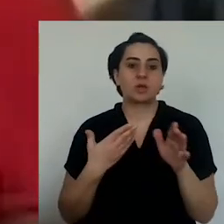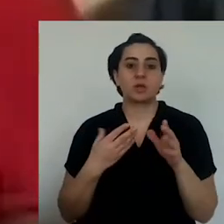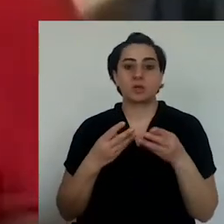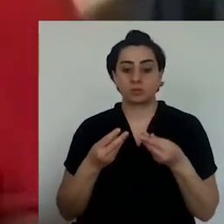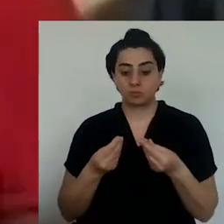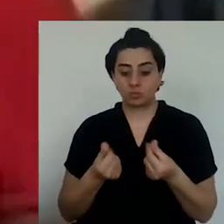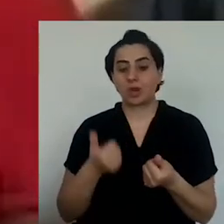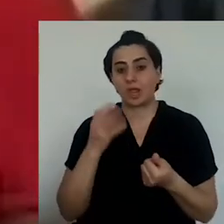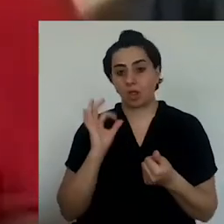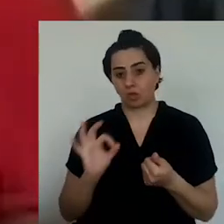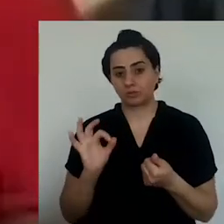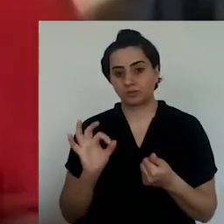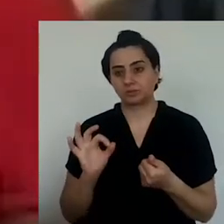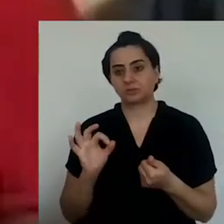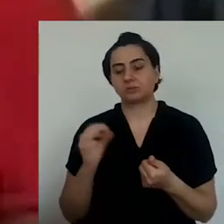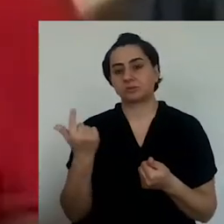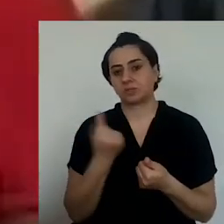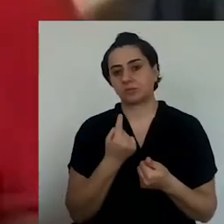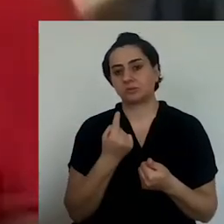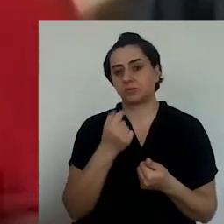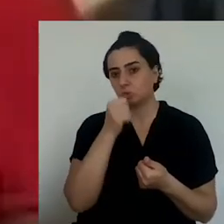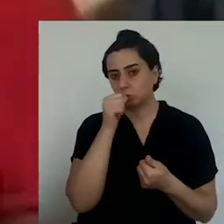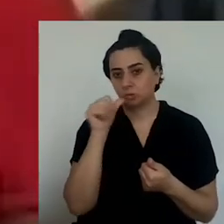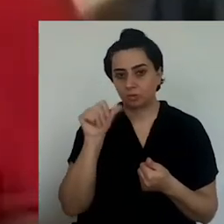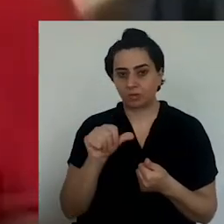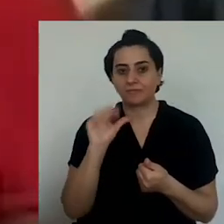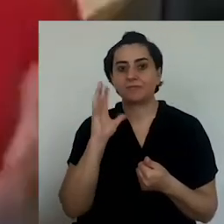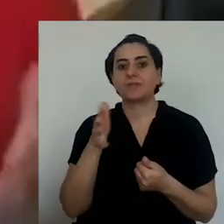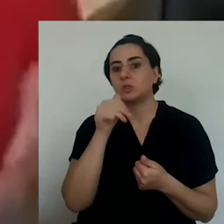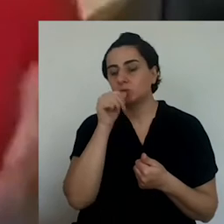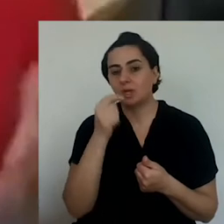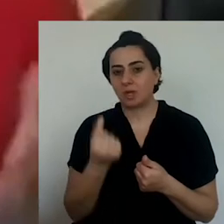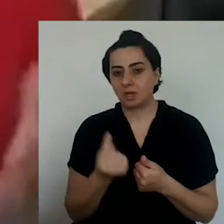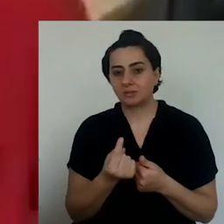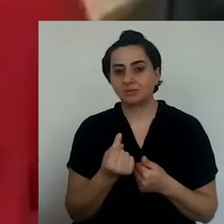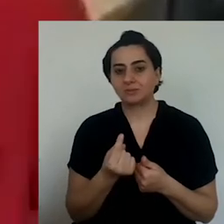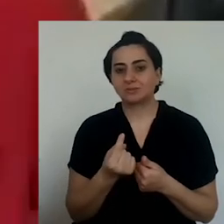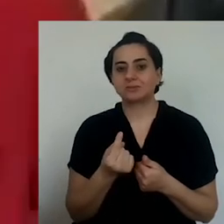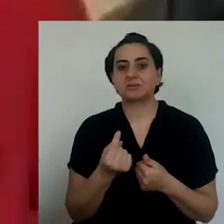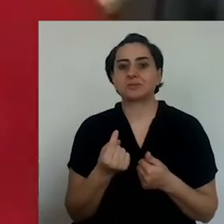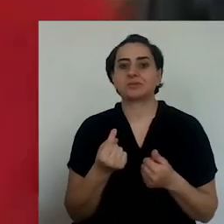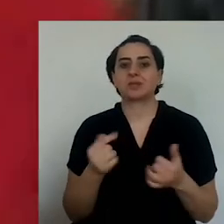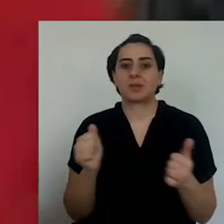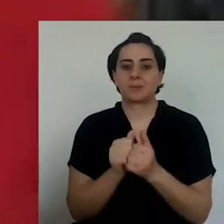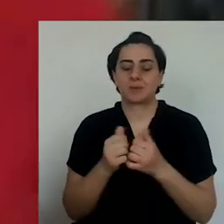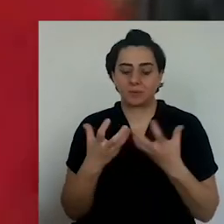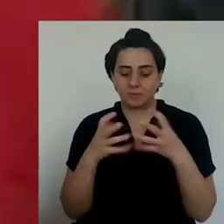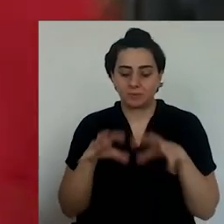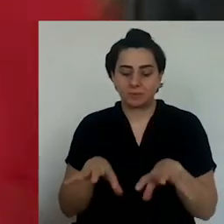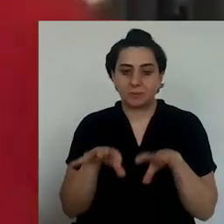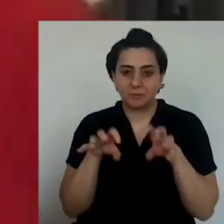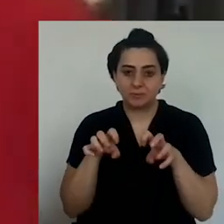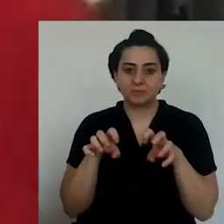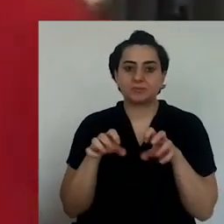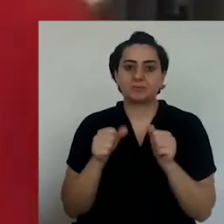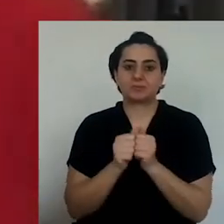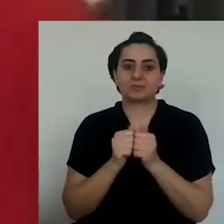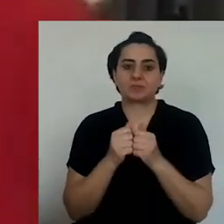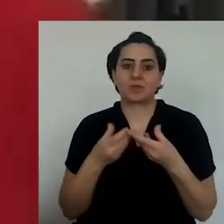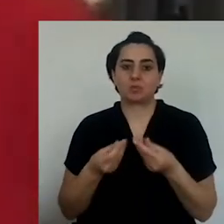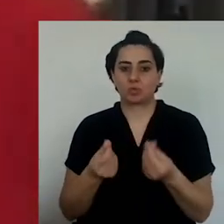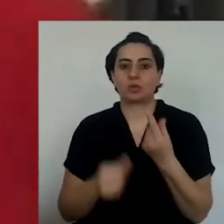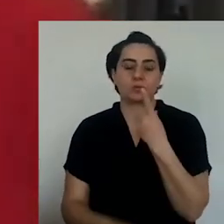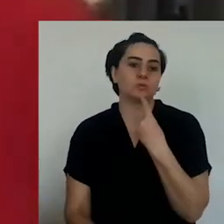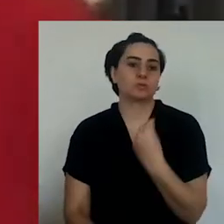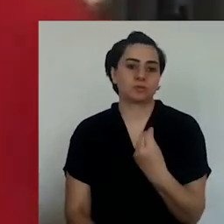peel it first, all the... If you peel it first, then the entire taste goes into the